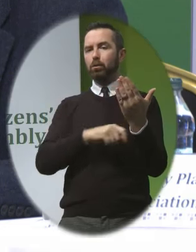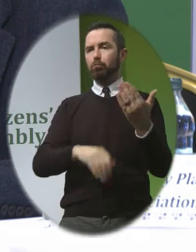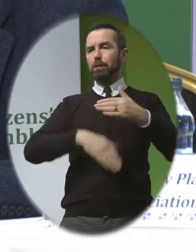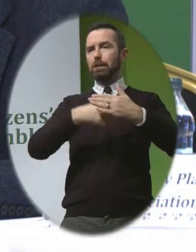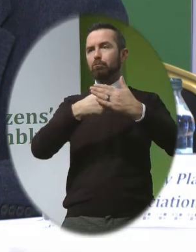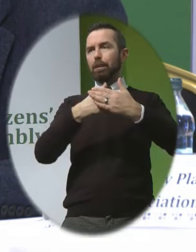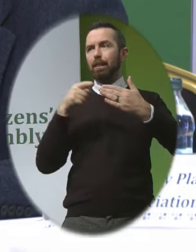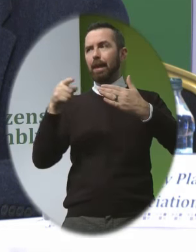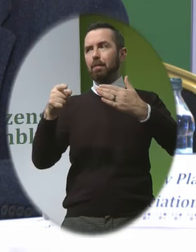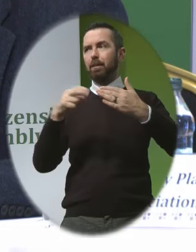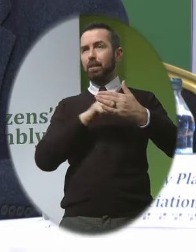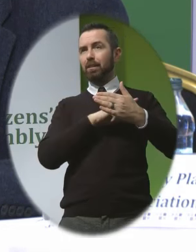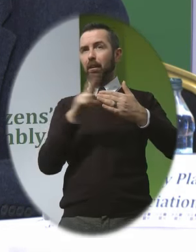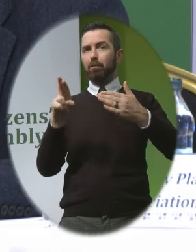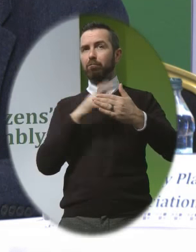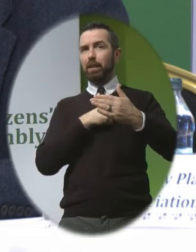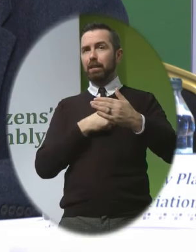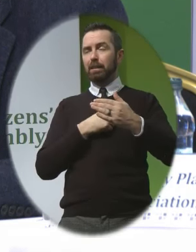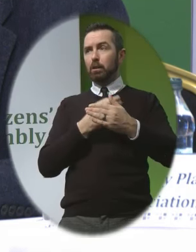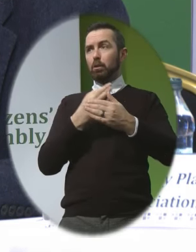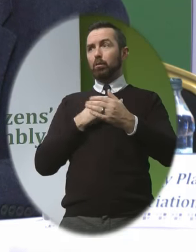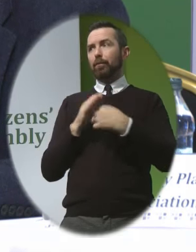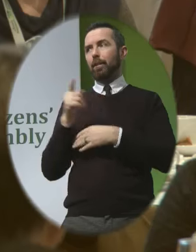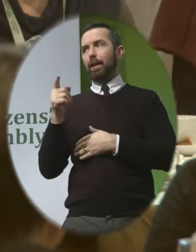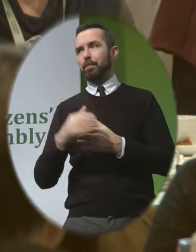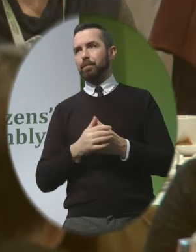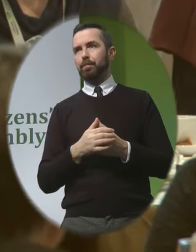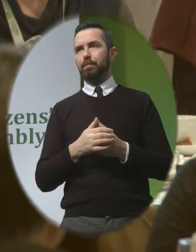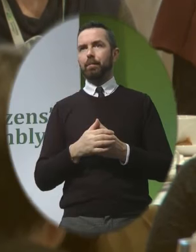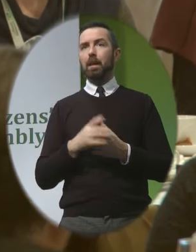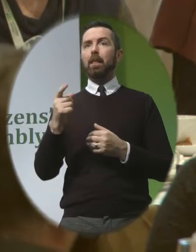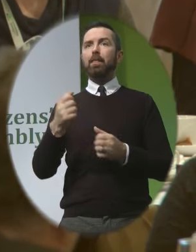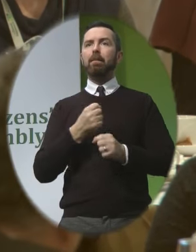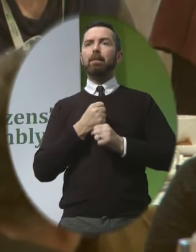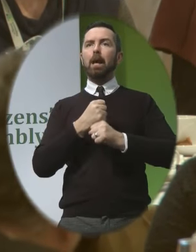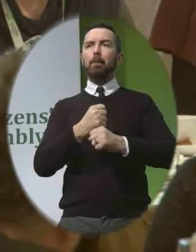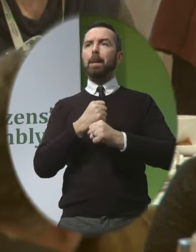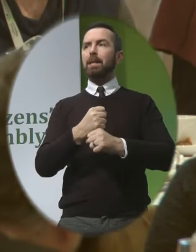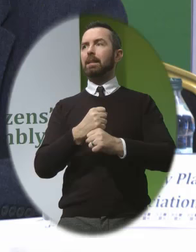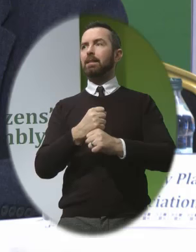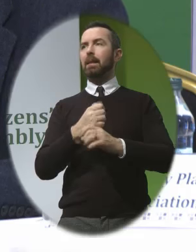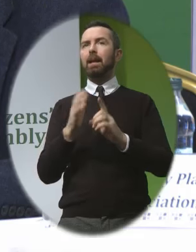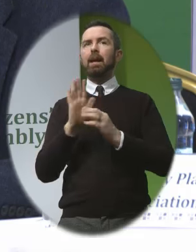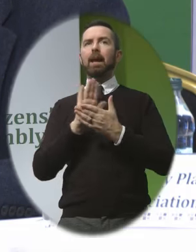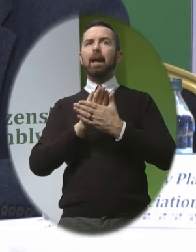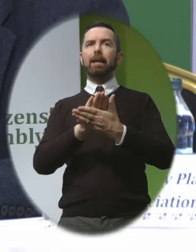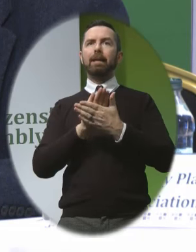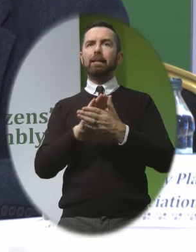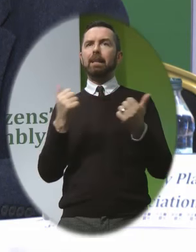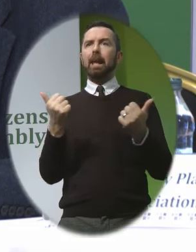restrict it As they are currently campaigning against even the minimal restrictions that exist in British law